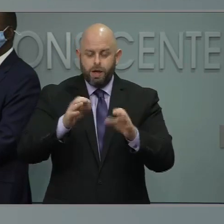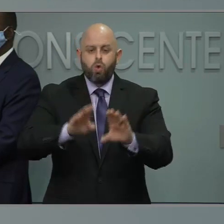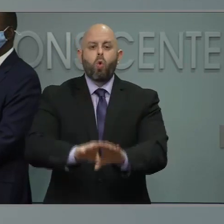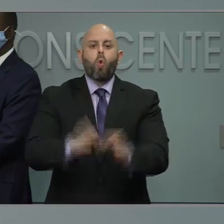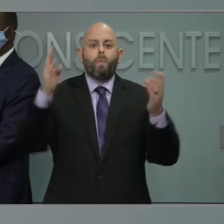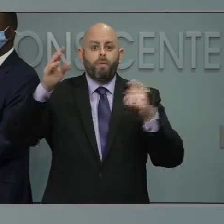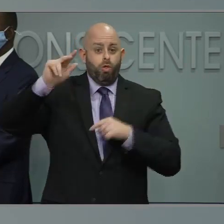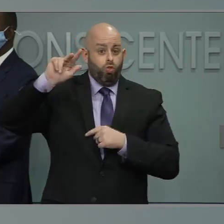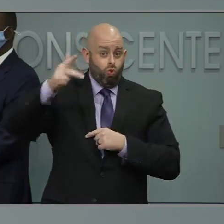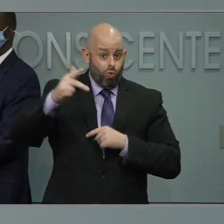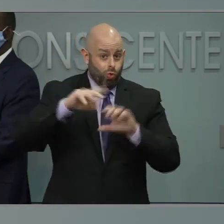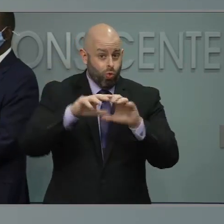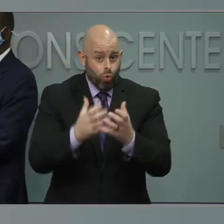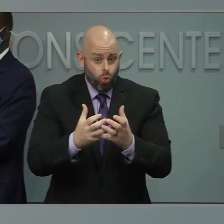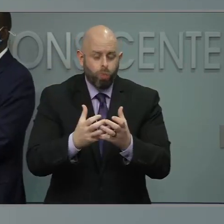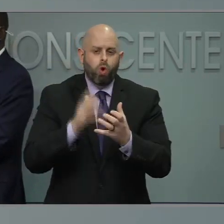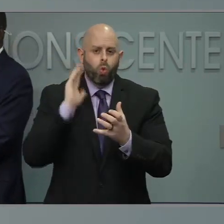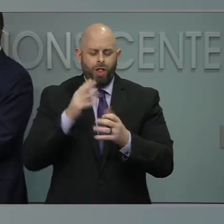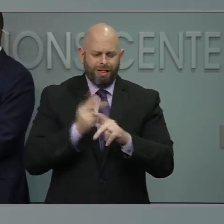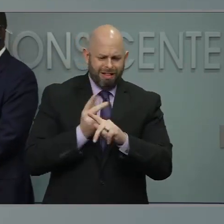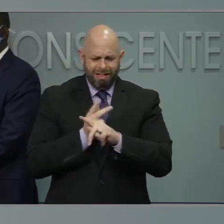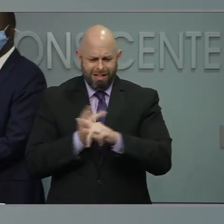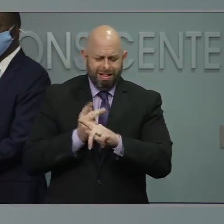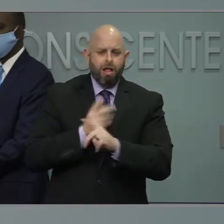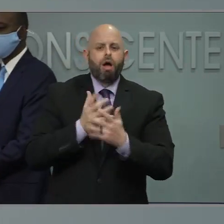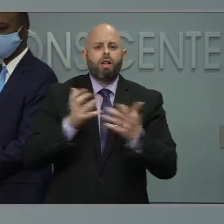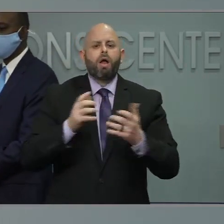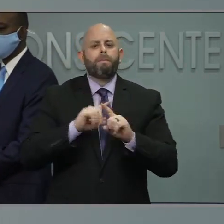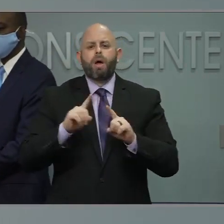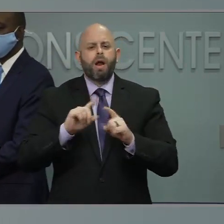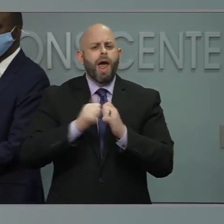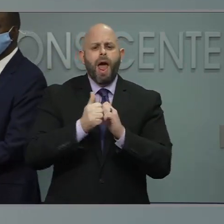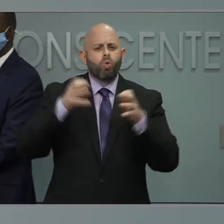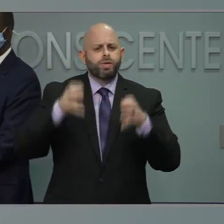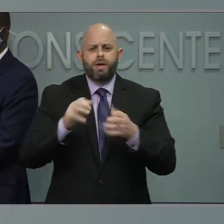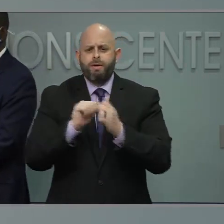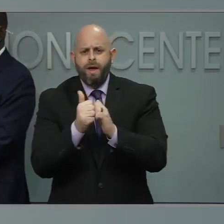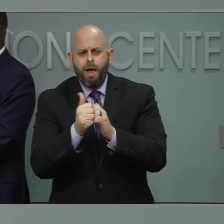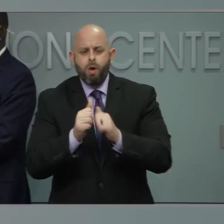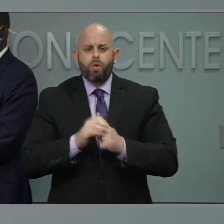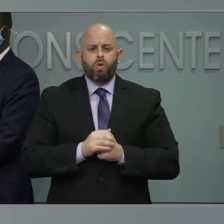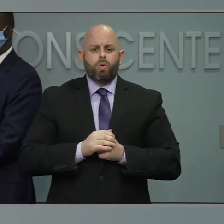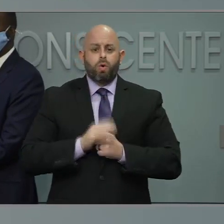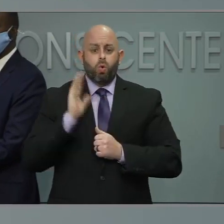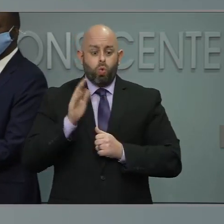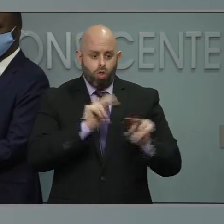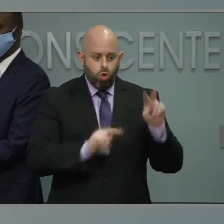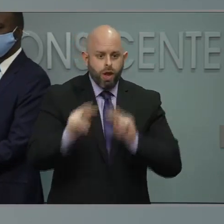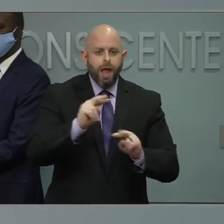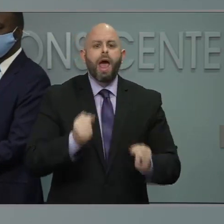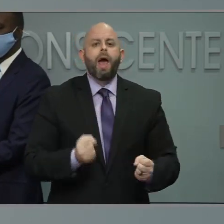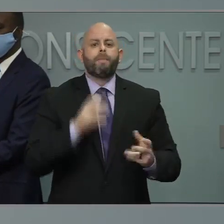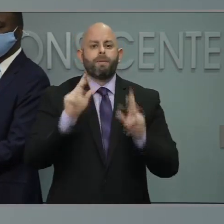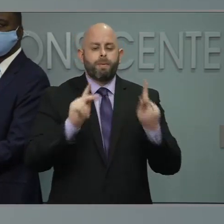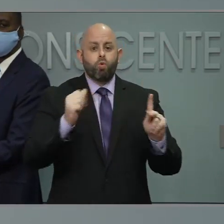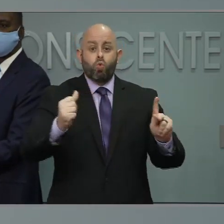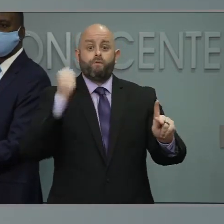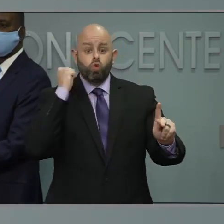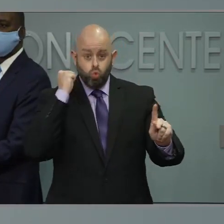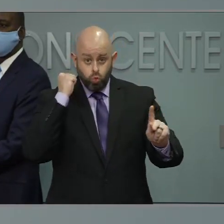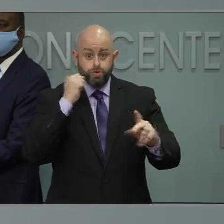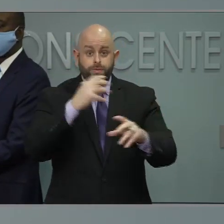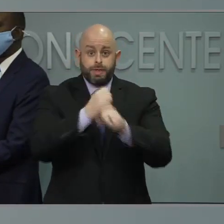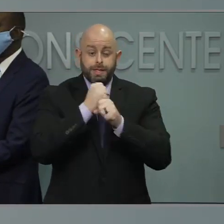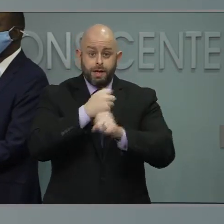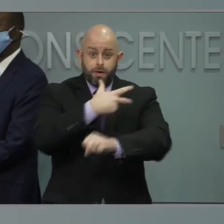on to group three. But what would you be looking at? For example, would you be looking at refusal rates within the current active